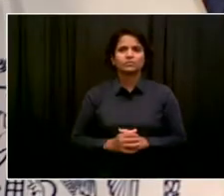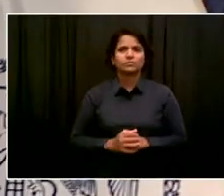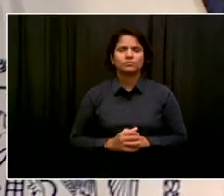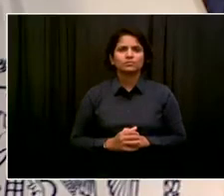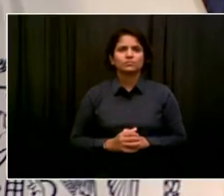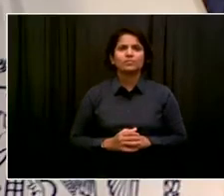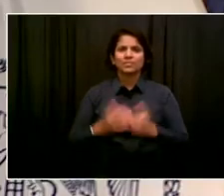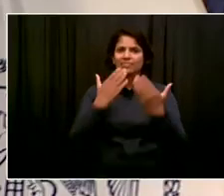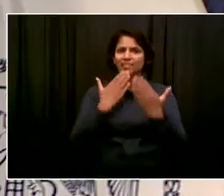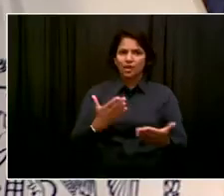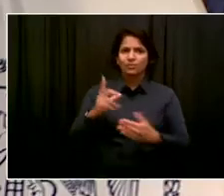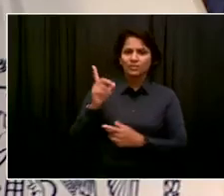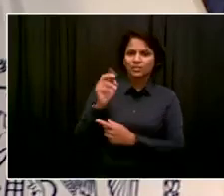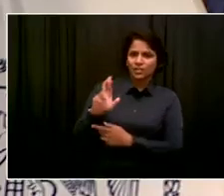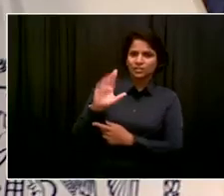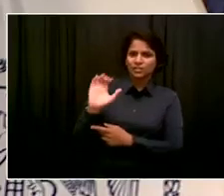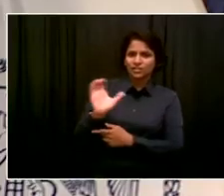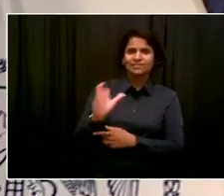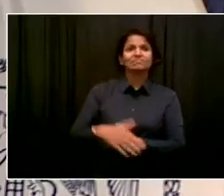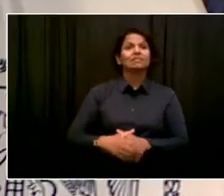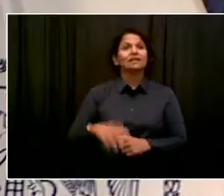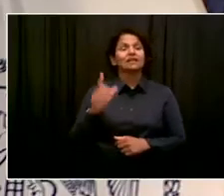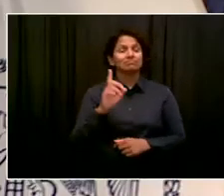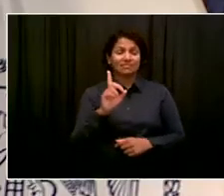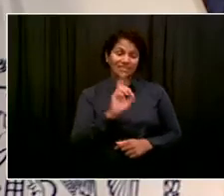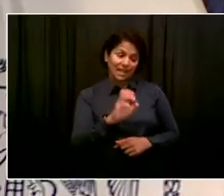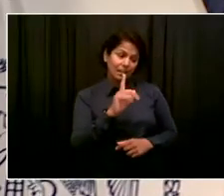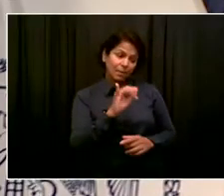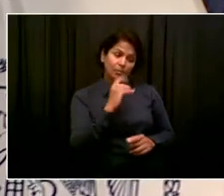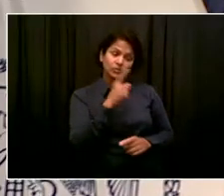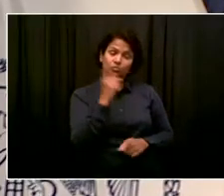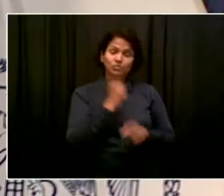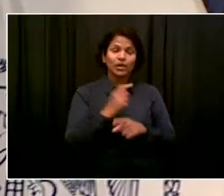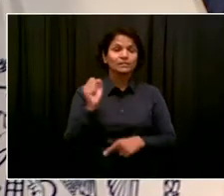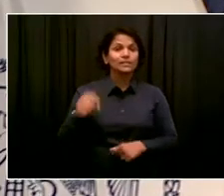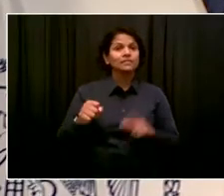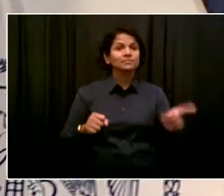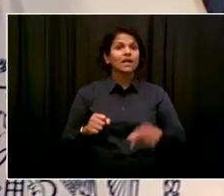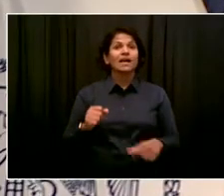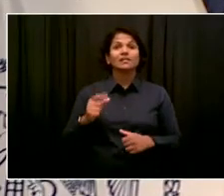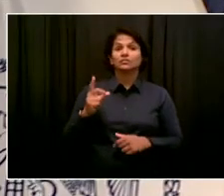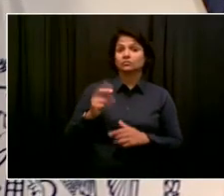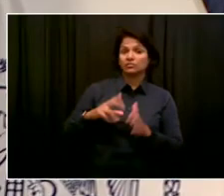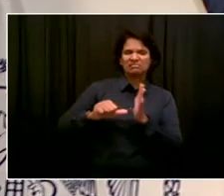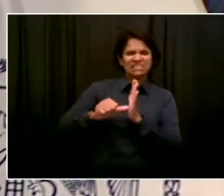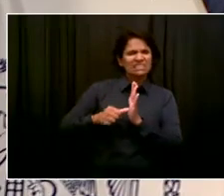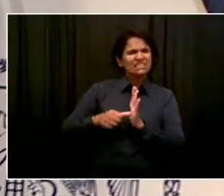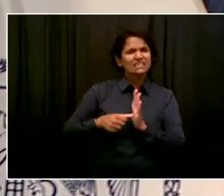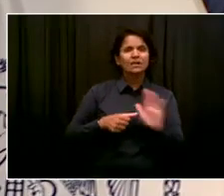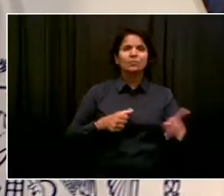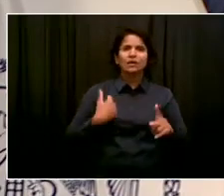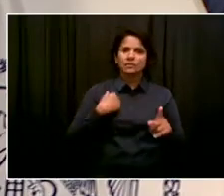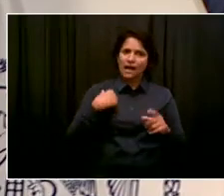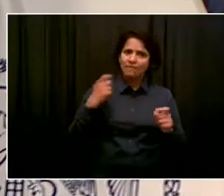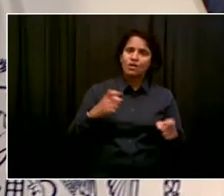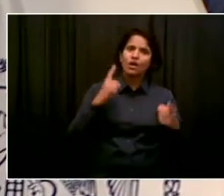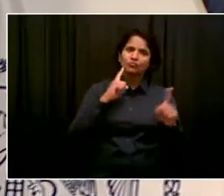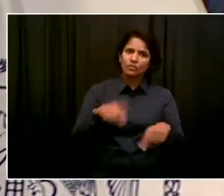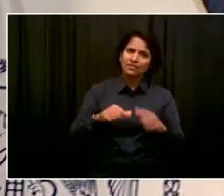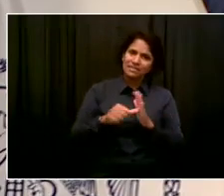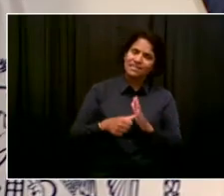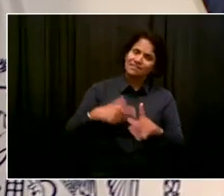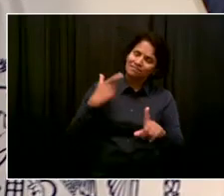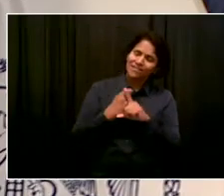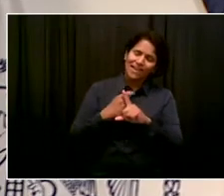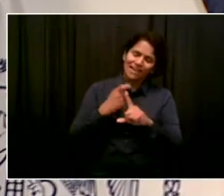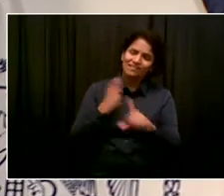We want to emphasize vaccination, vaccination, vaccination. That is the ballgame. And now I want to speak to parents about the fact that here's a chance right now.